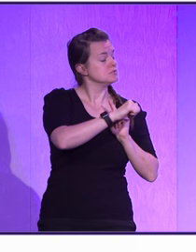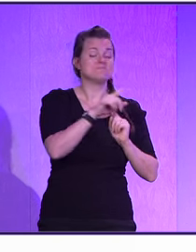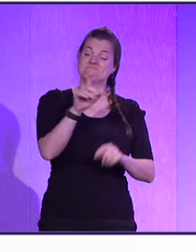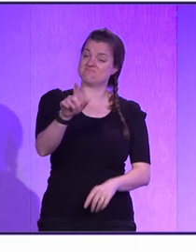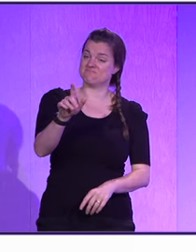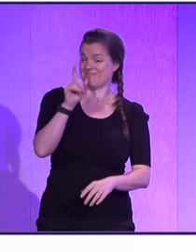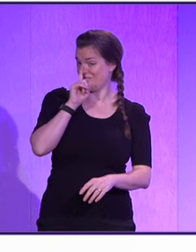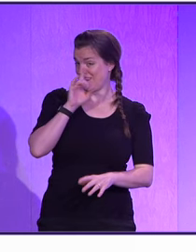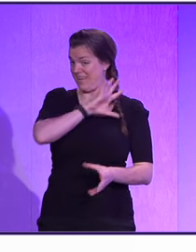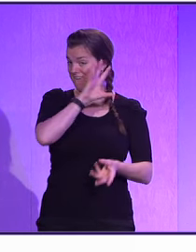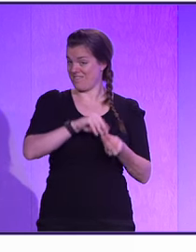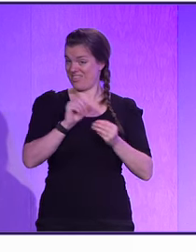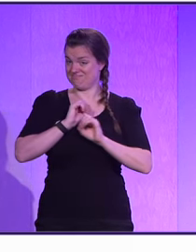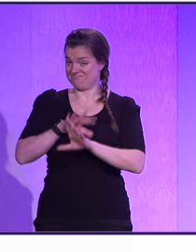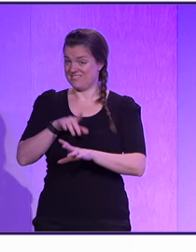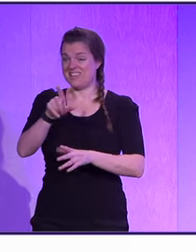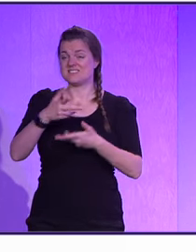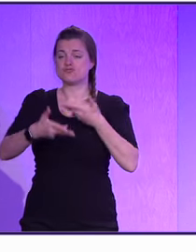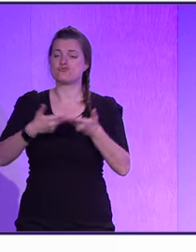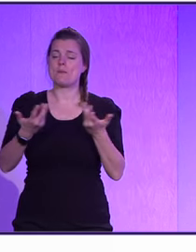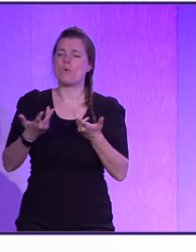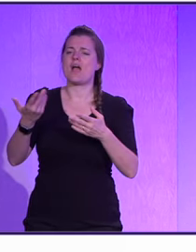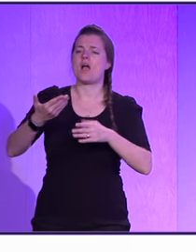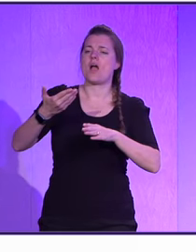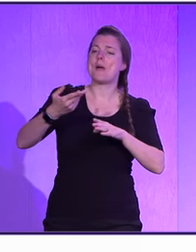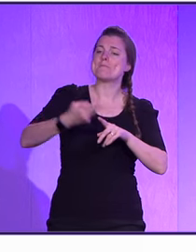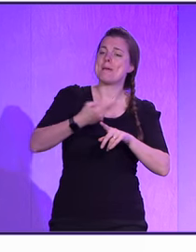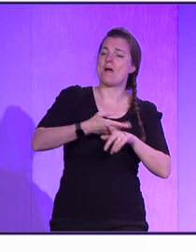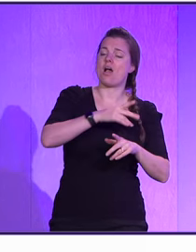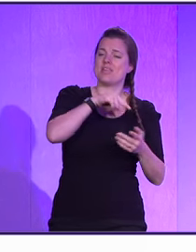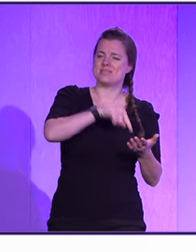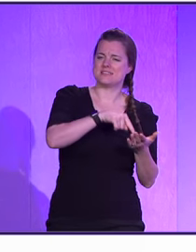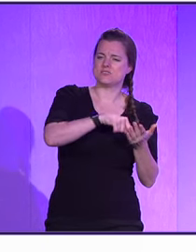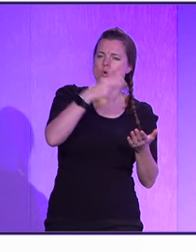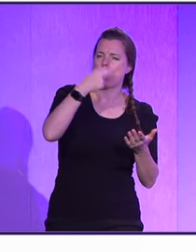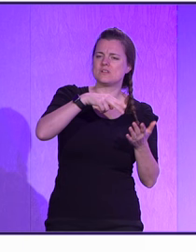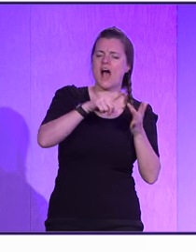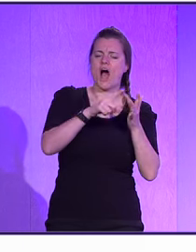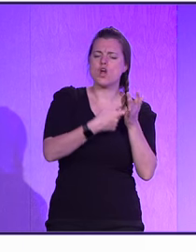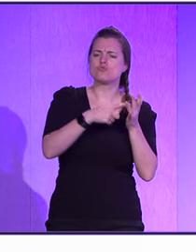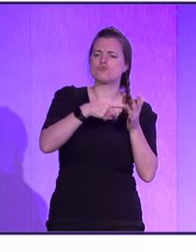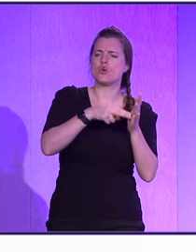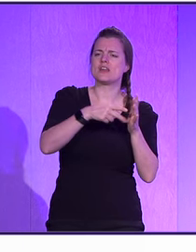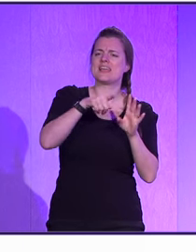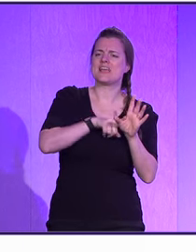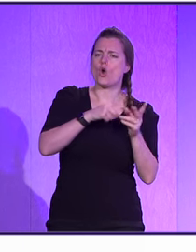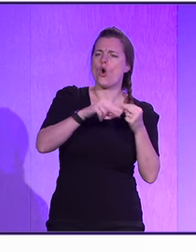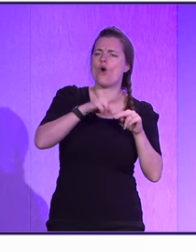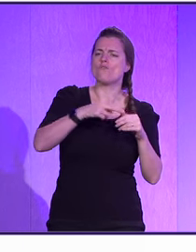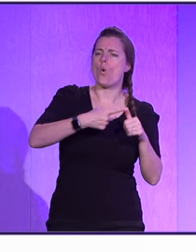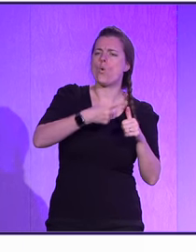Funny enough, this has all been described in a former paper, which was instrumental in the DevOps days. was called, like, the Ironies of Automation.